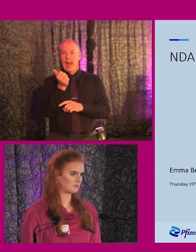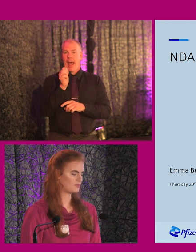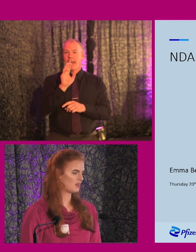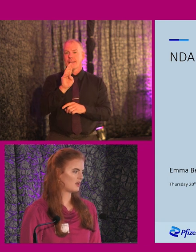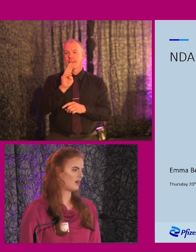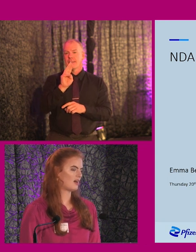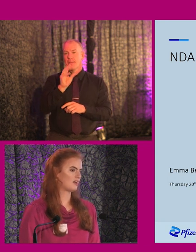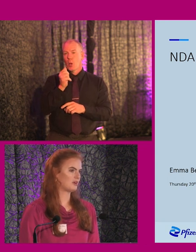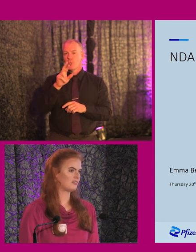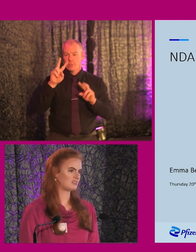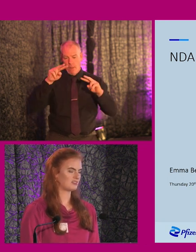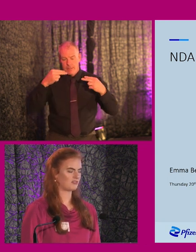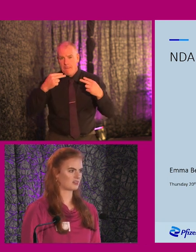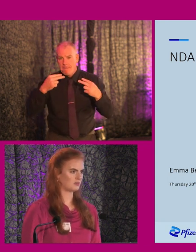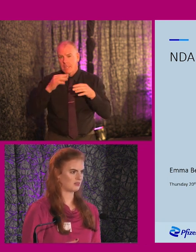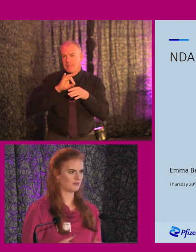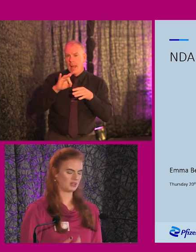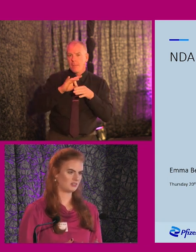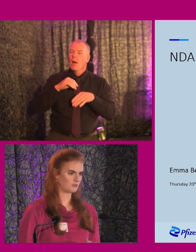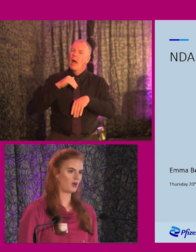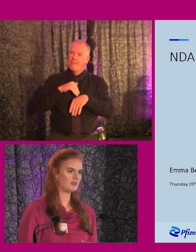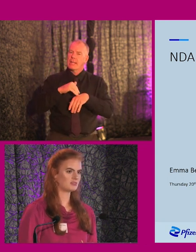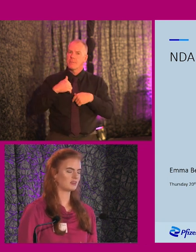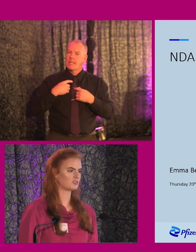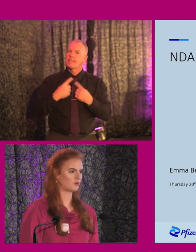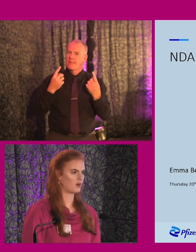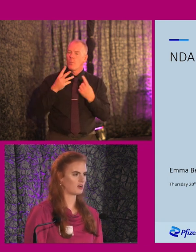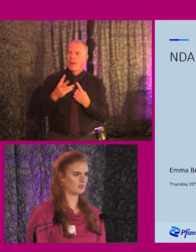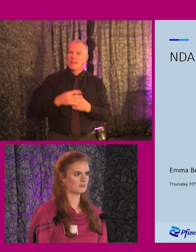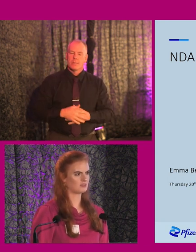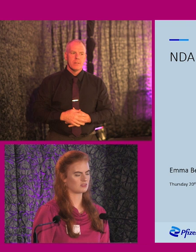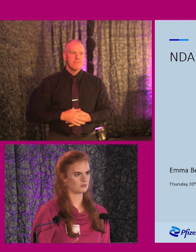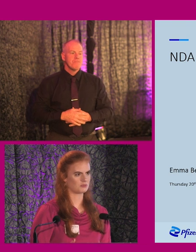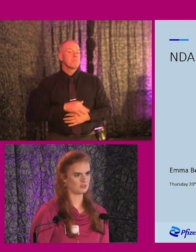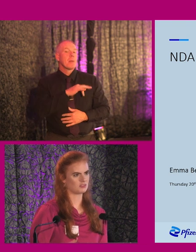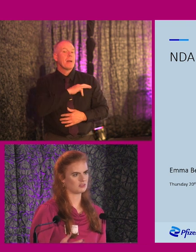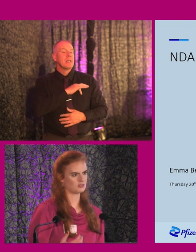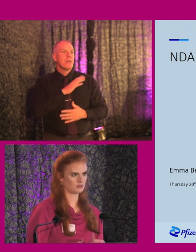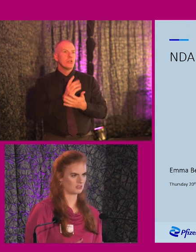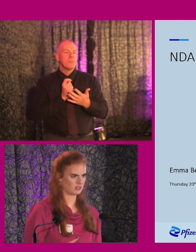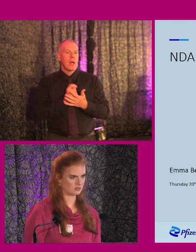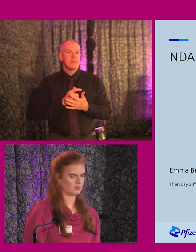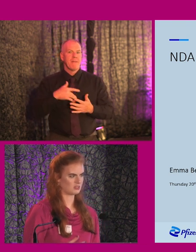autism. And this affects me in many different ways. So I sometimes find social experiences